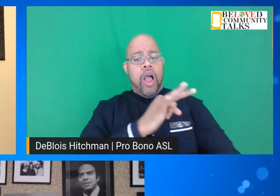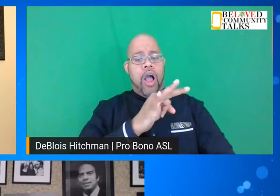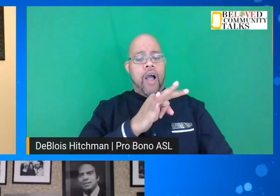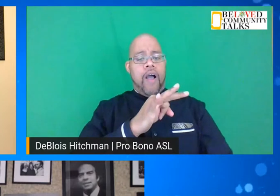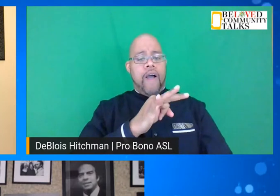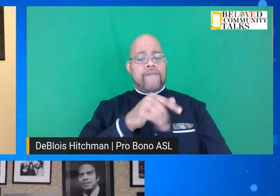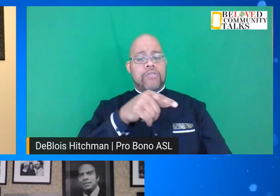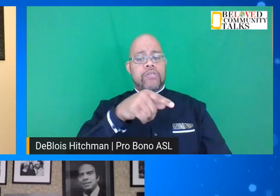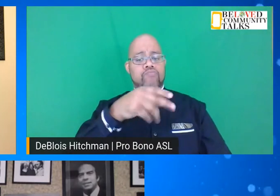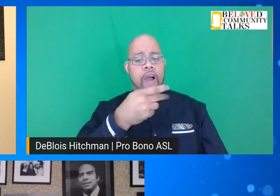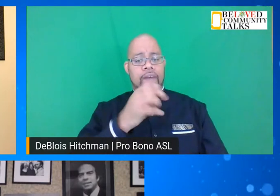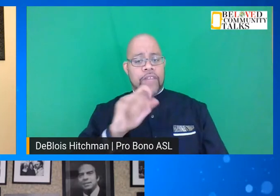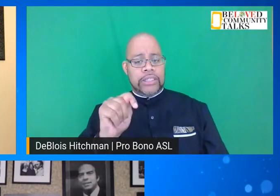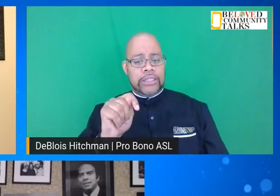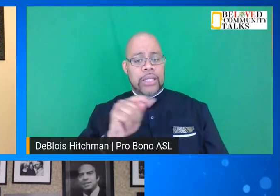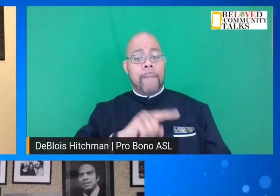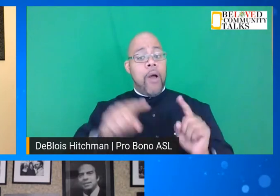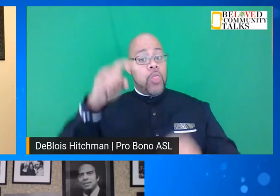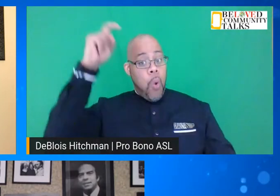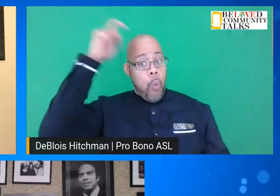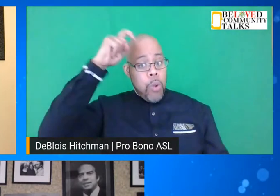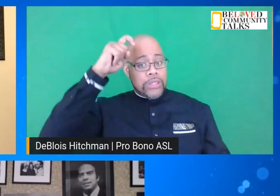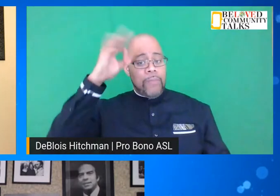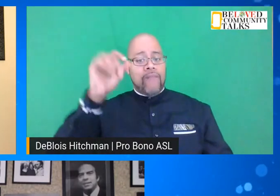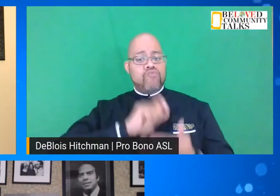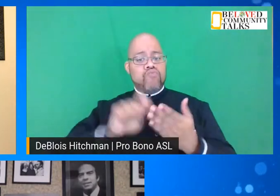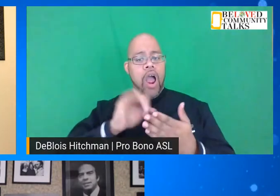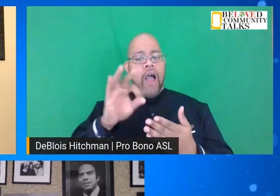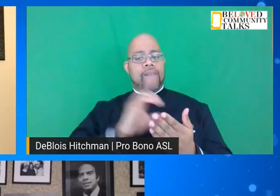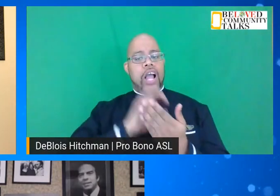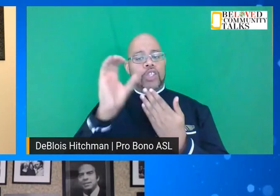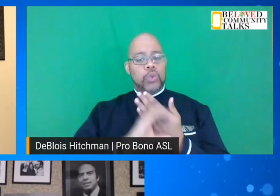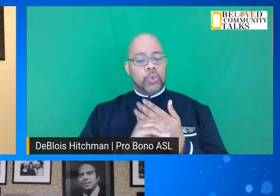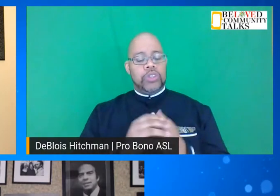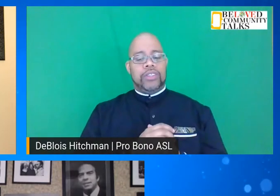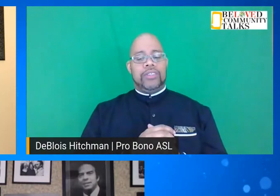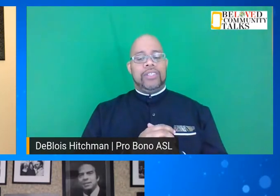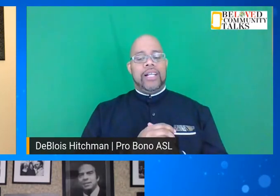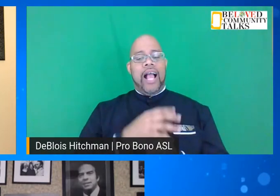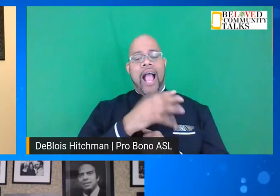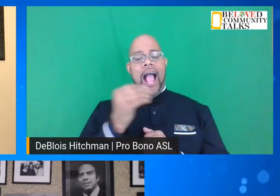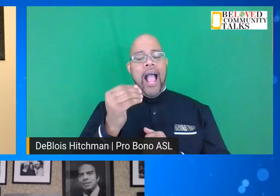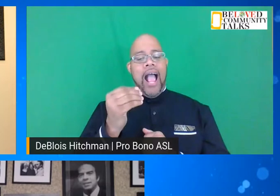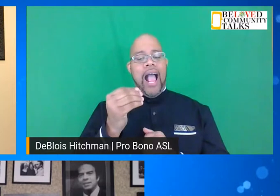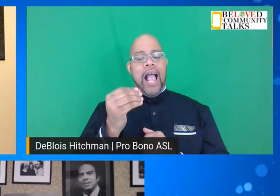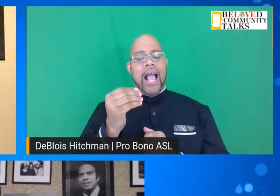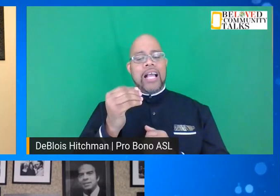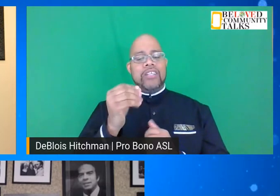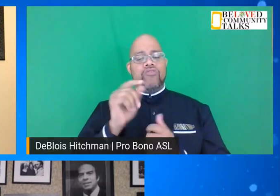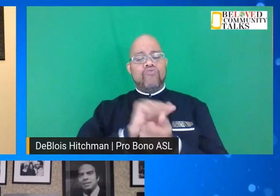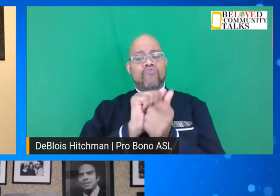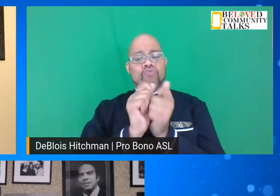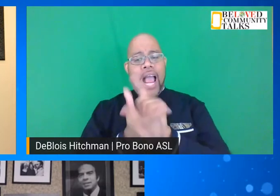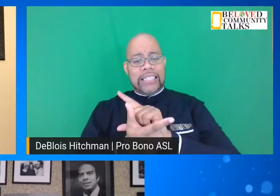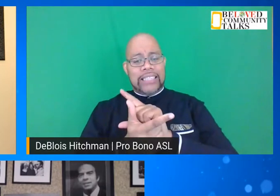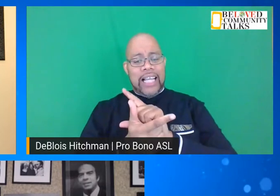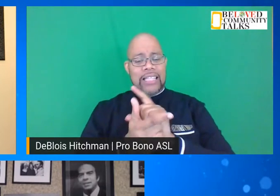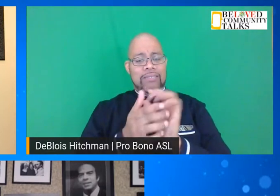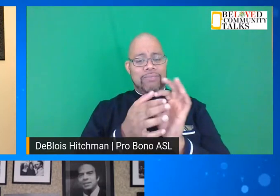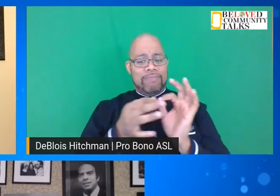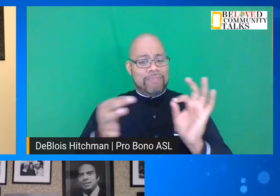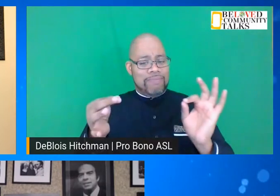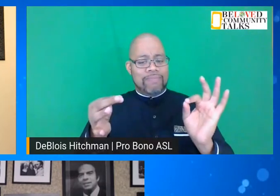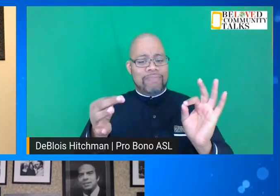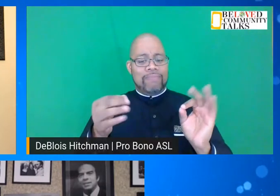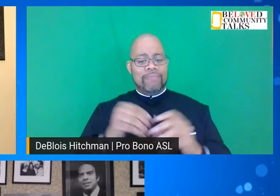but with the wisdom of the writers of the Constitution. And he translated it in that